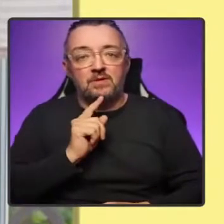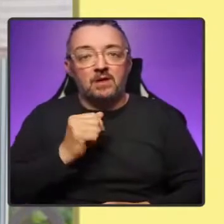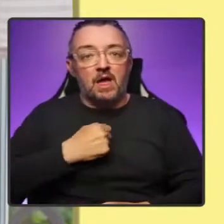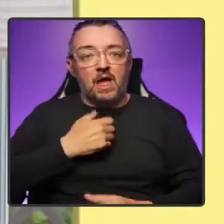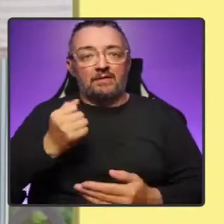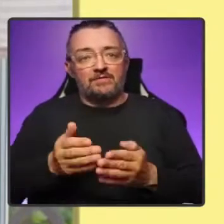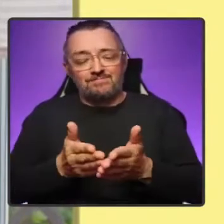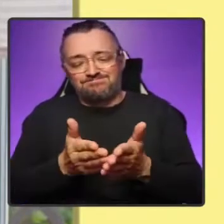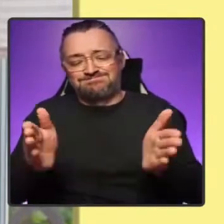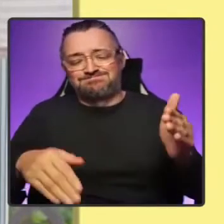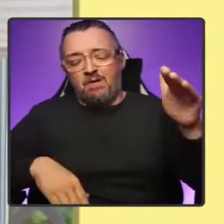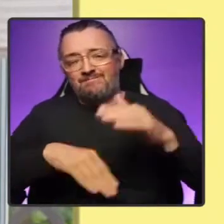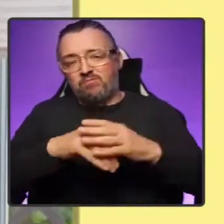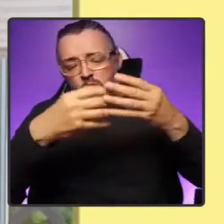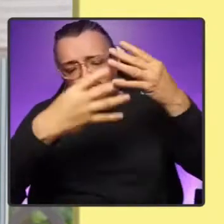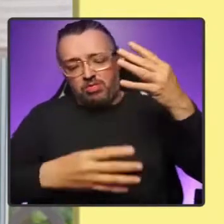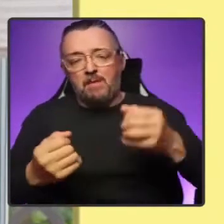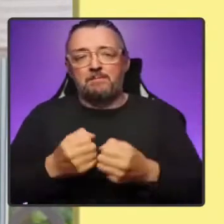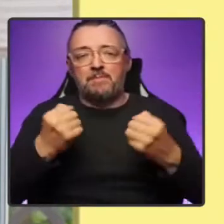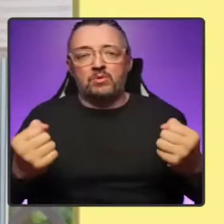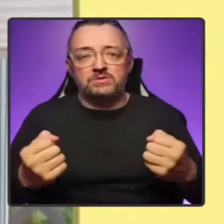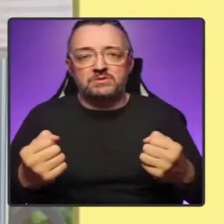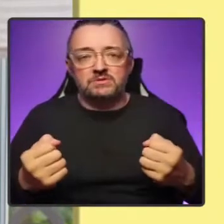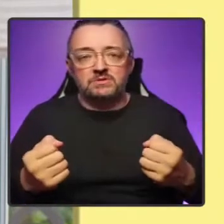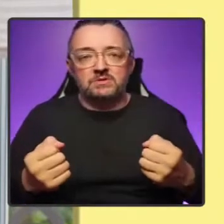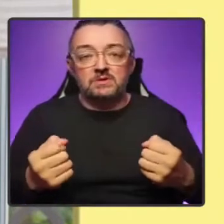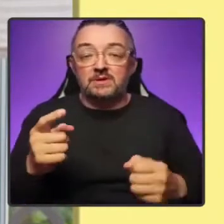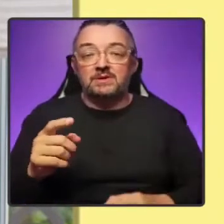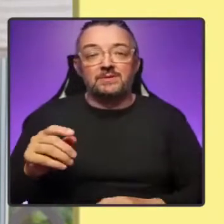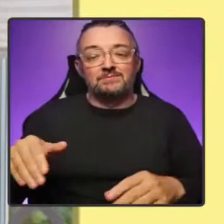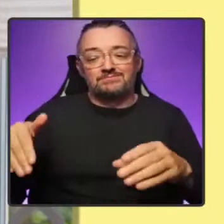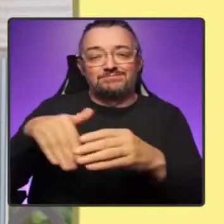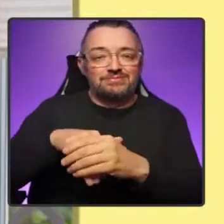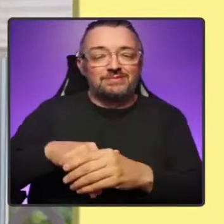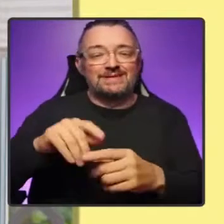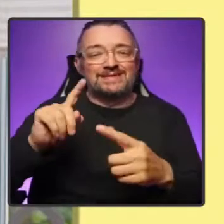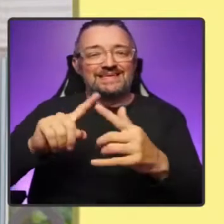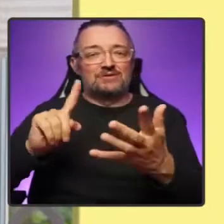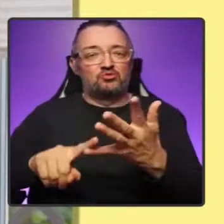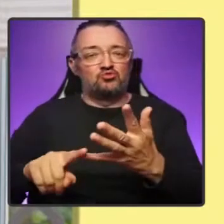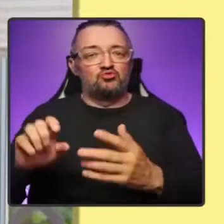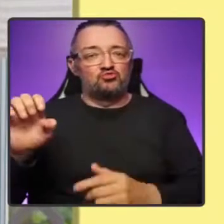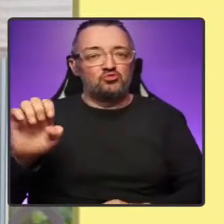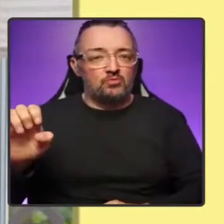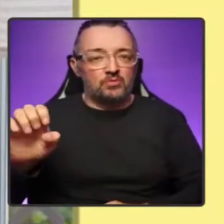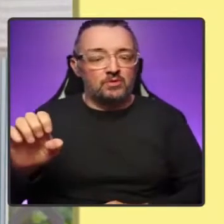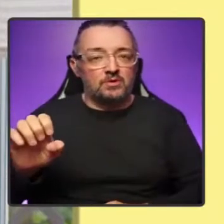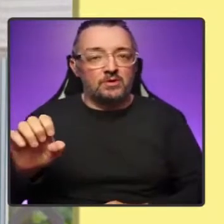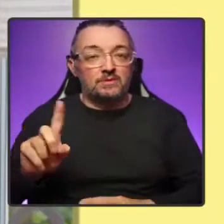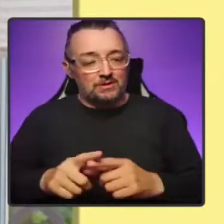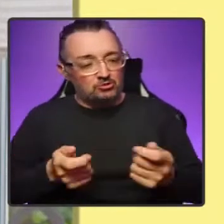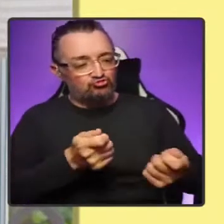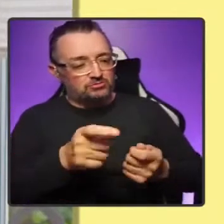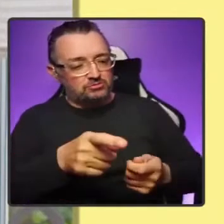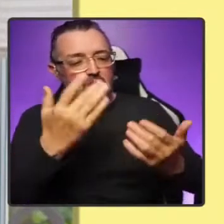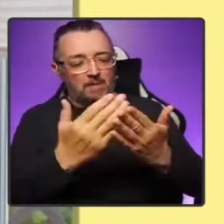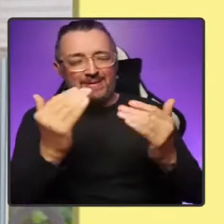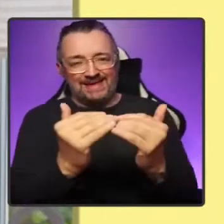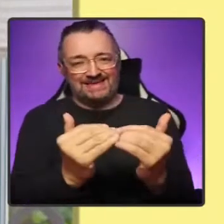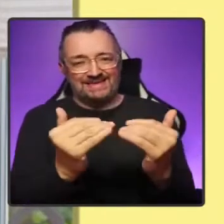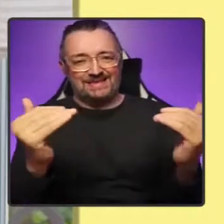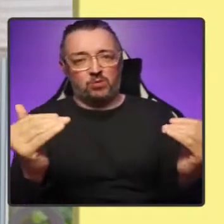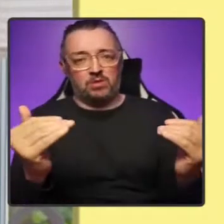it can be. An EU member state in our own right, treated as an equal in a huge market,